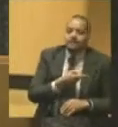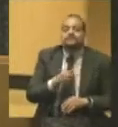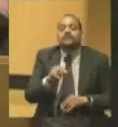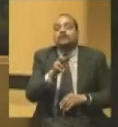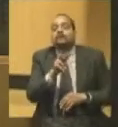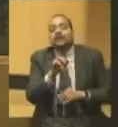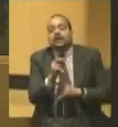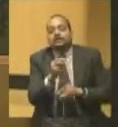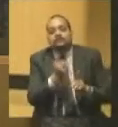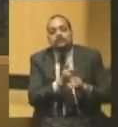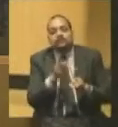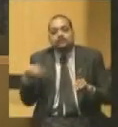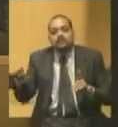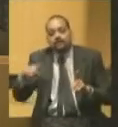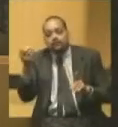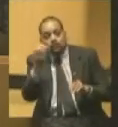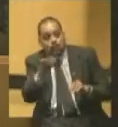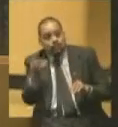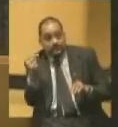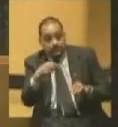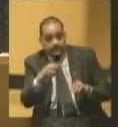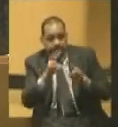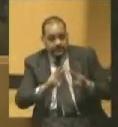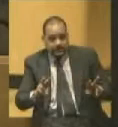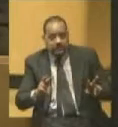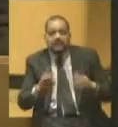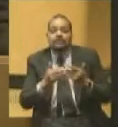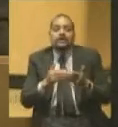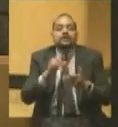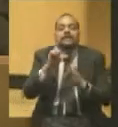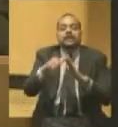in October to a man named John Brough.